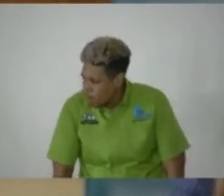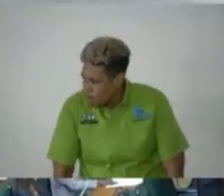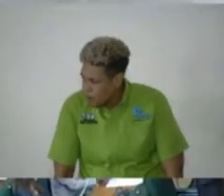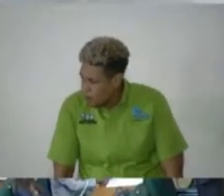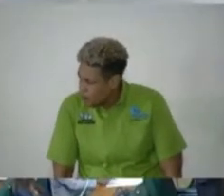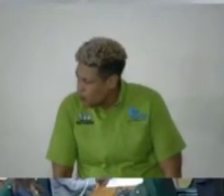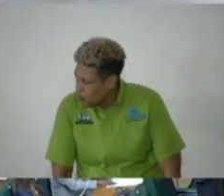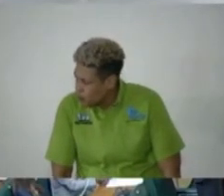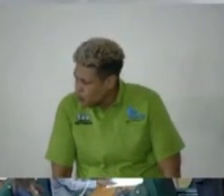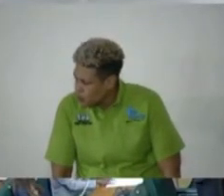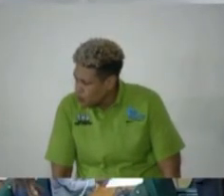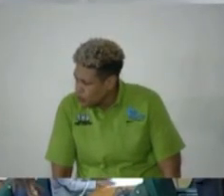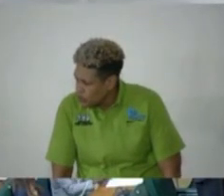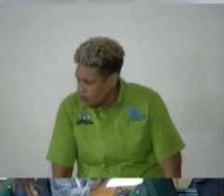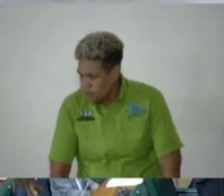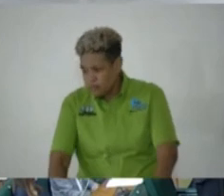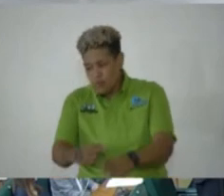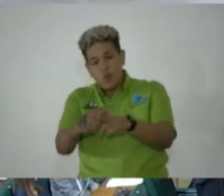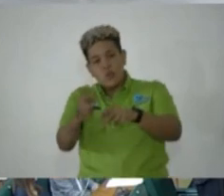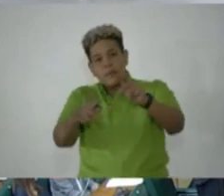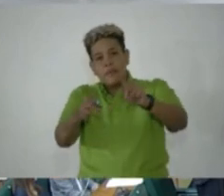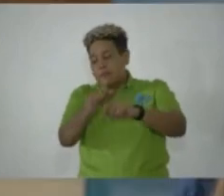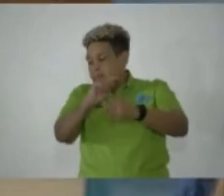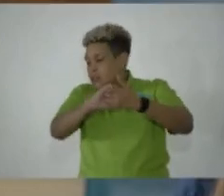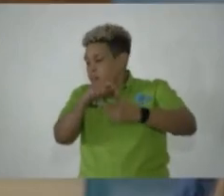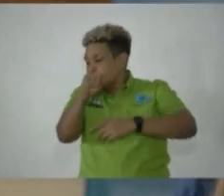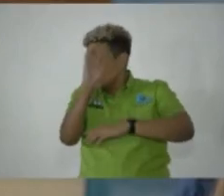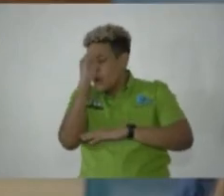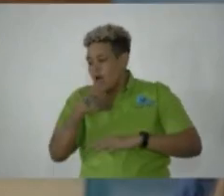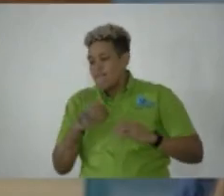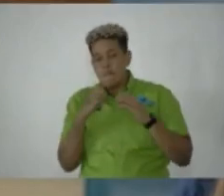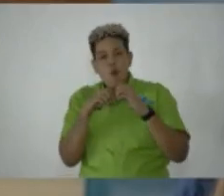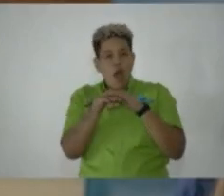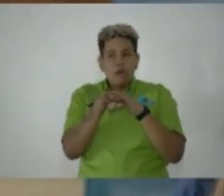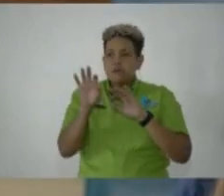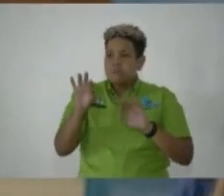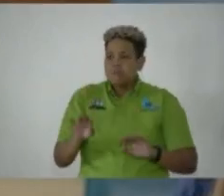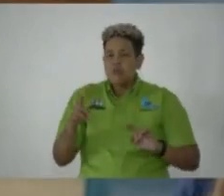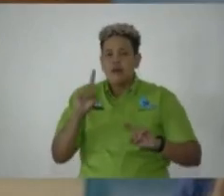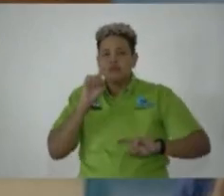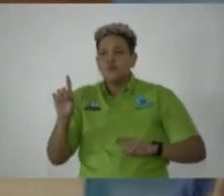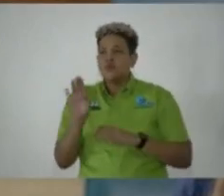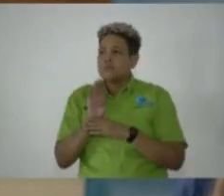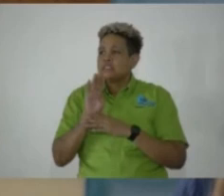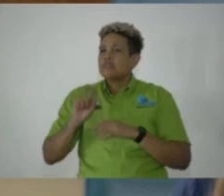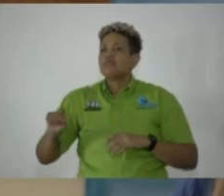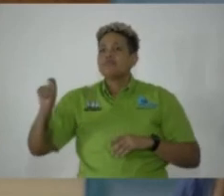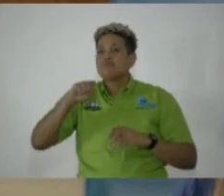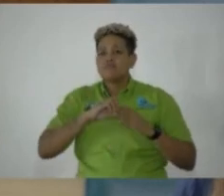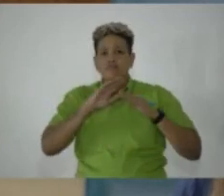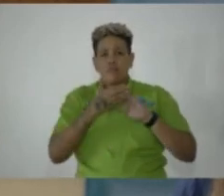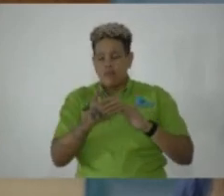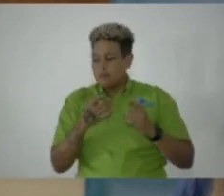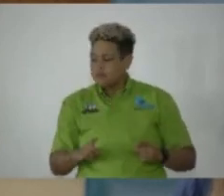Very soon the people of St. Thomas will have greater access to the commercial center of our country